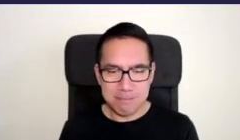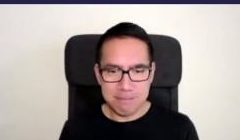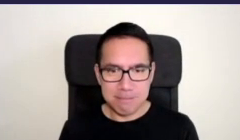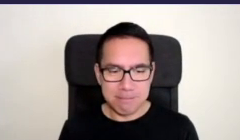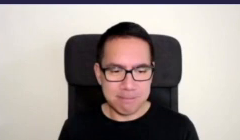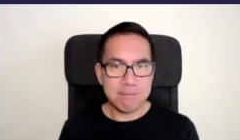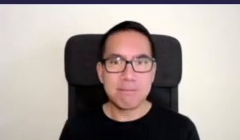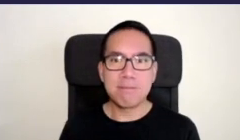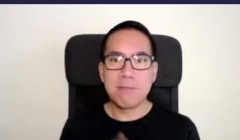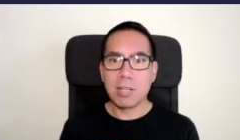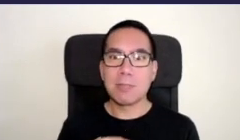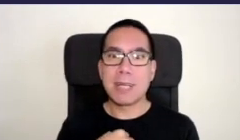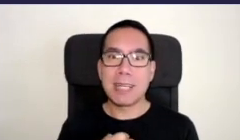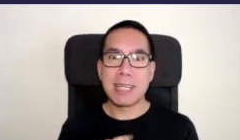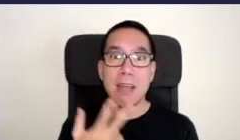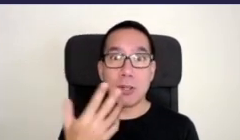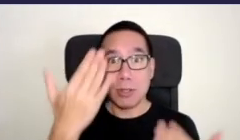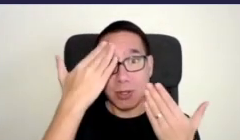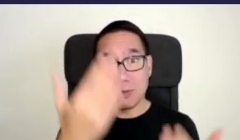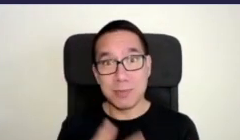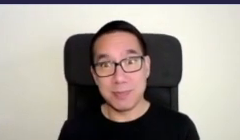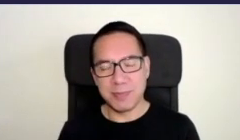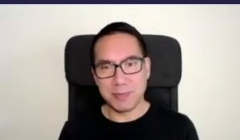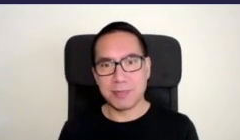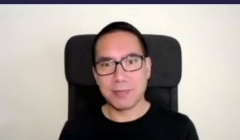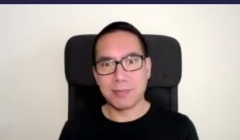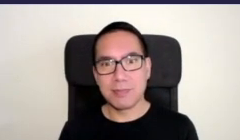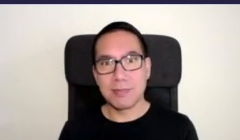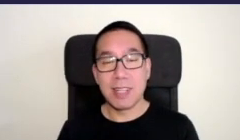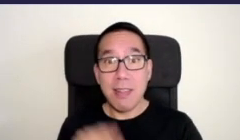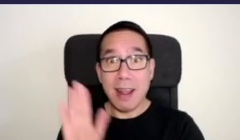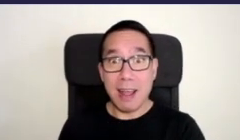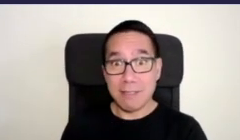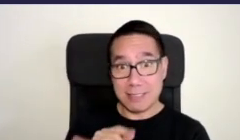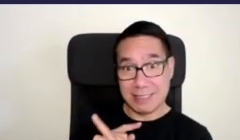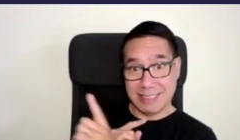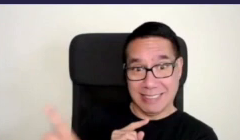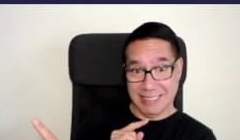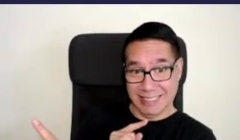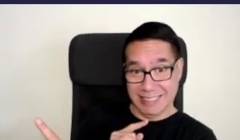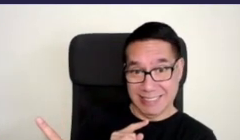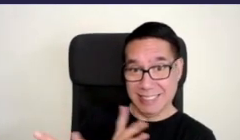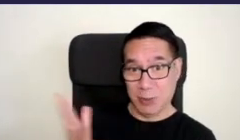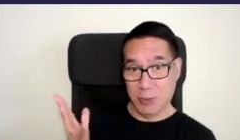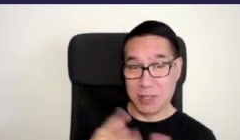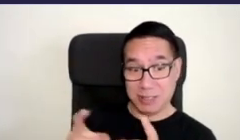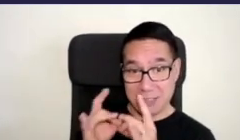and oh here's me if you didn't already notice this so on the left this was where it all started